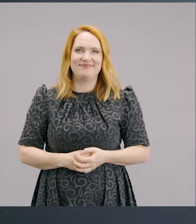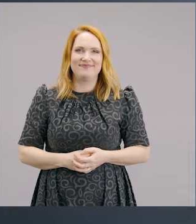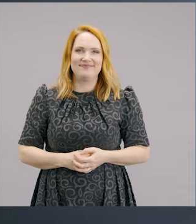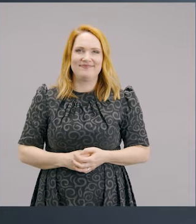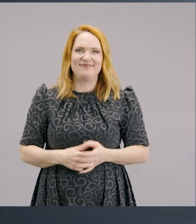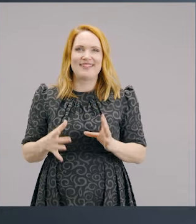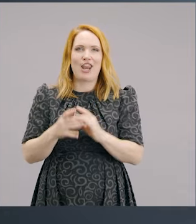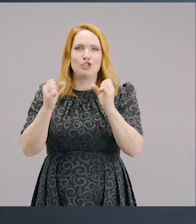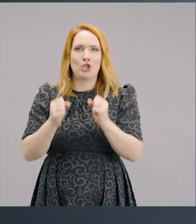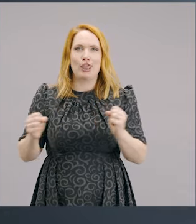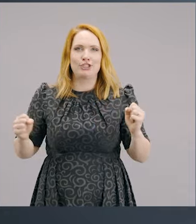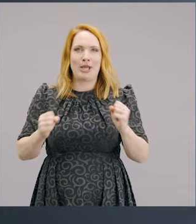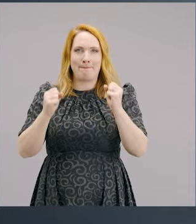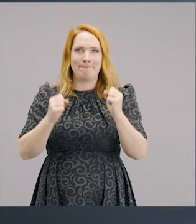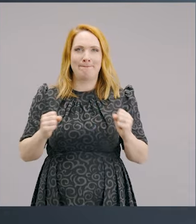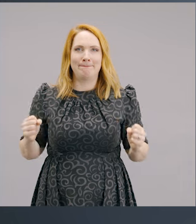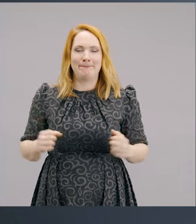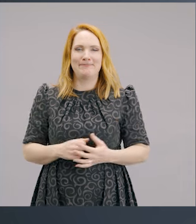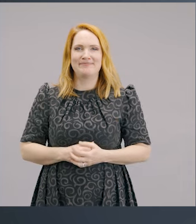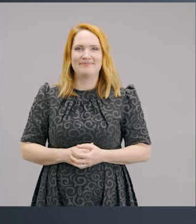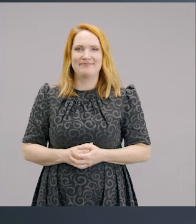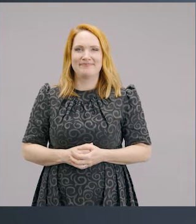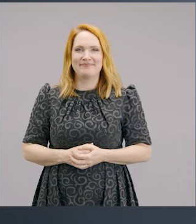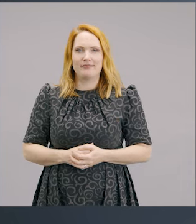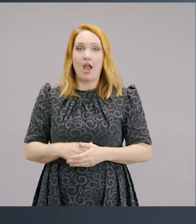come up on the screen. It's about going to the gym.